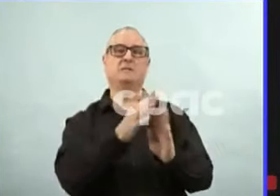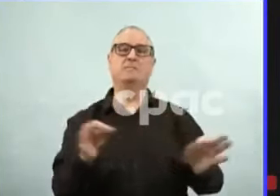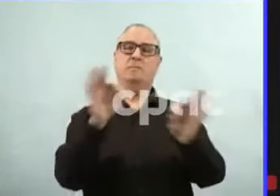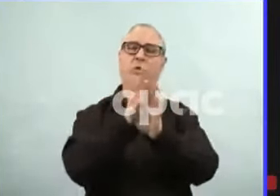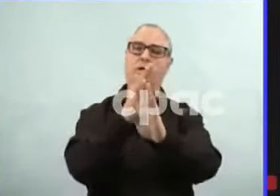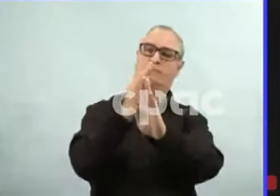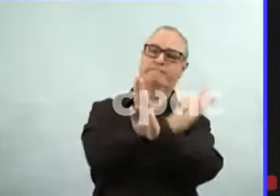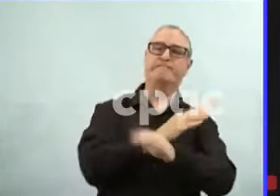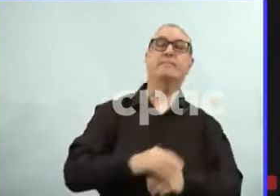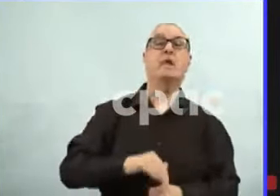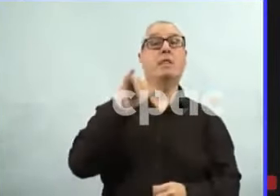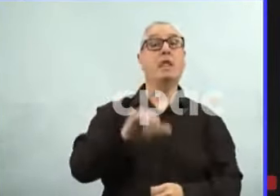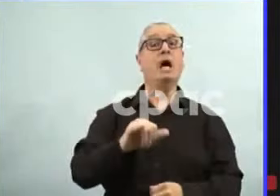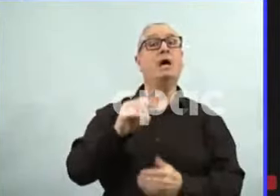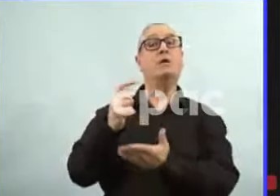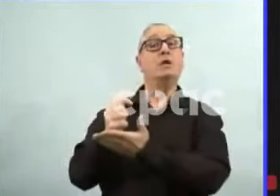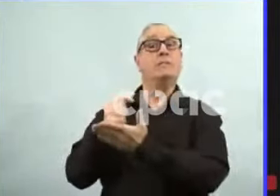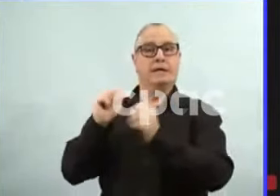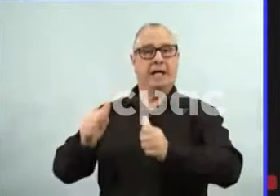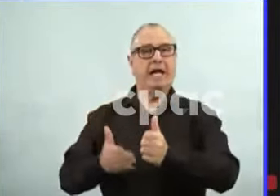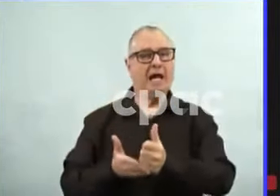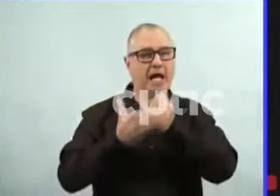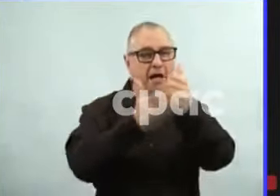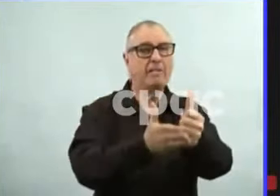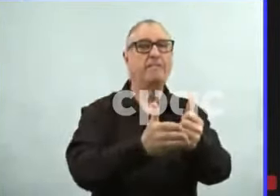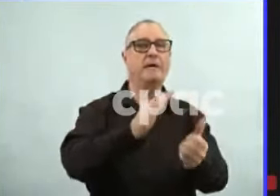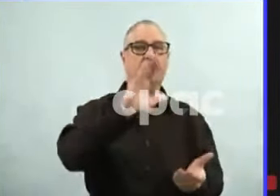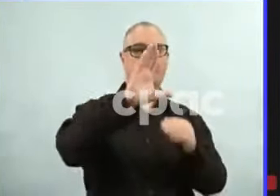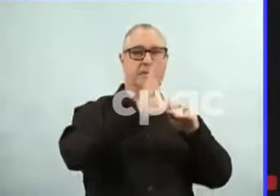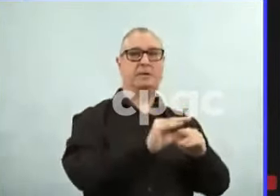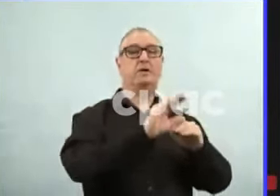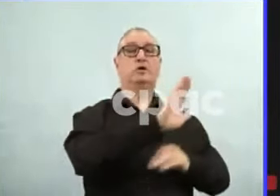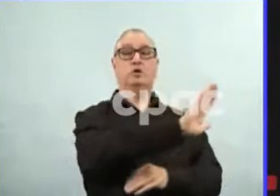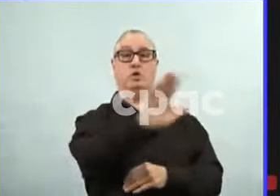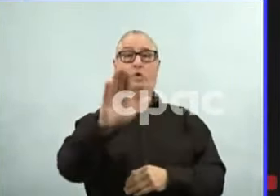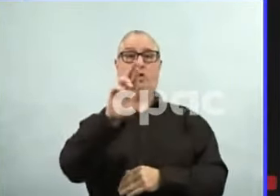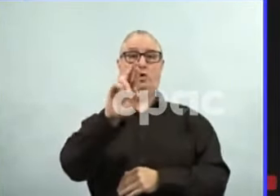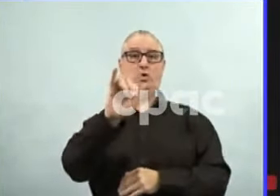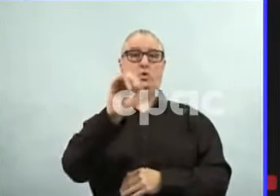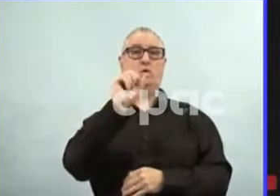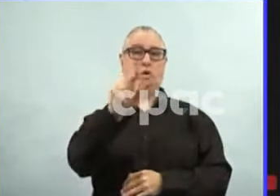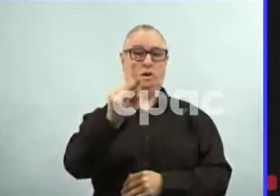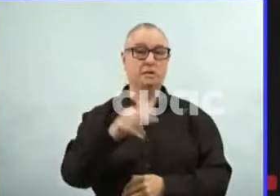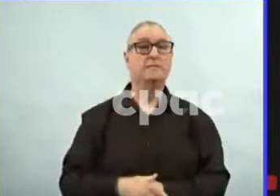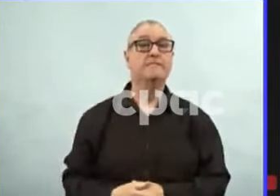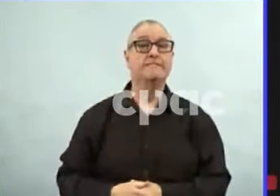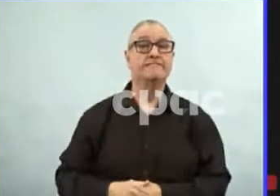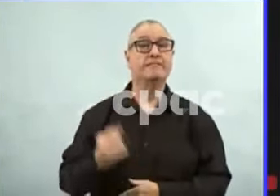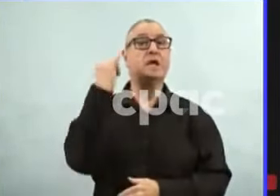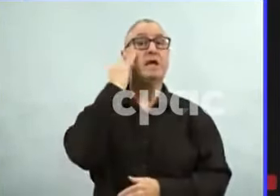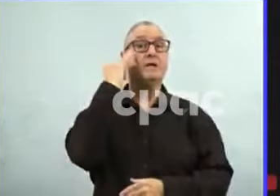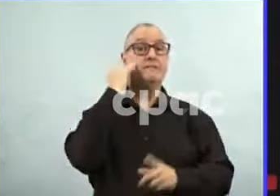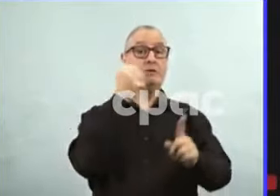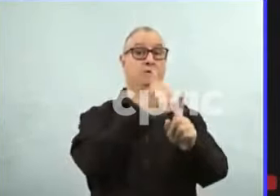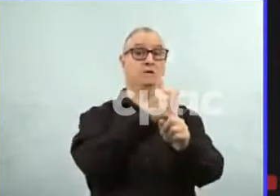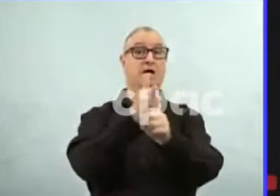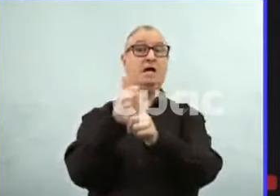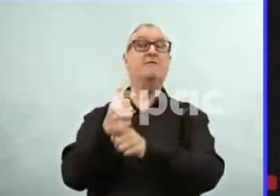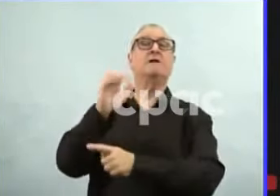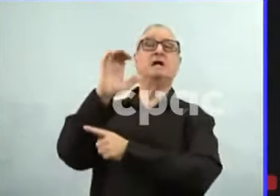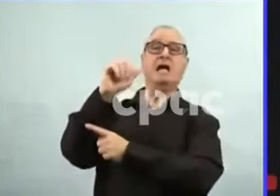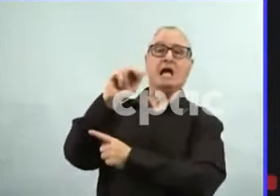Having any one of those conditions increases your risk of a severe outcome. Having more than one condition increases your risk even greater.